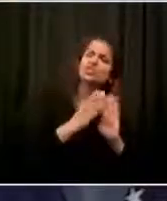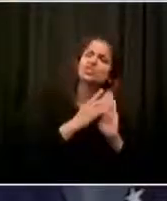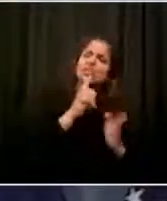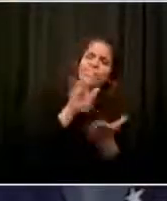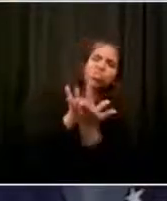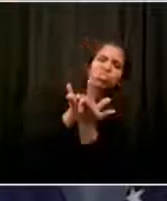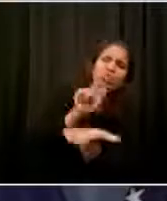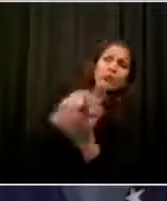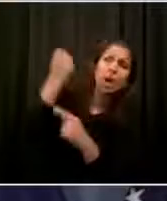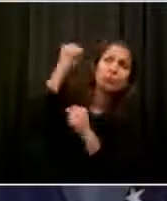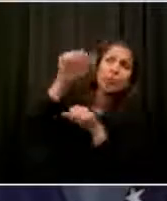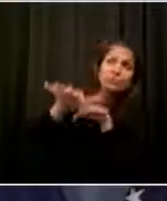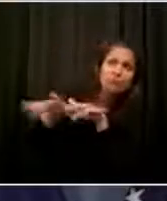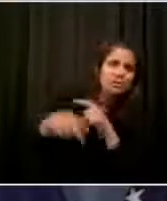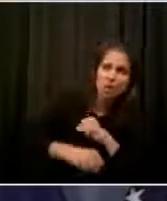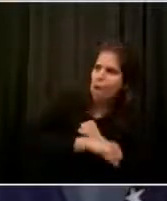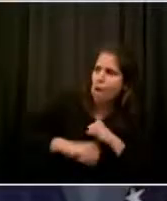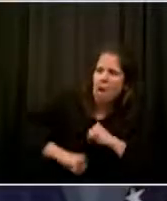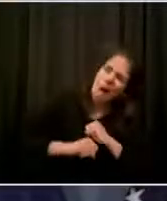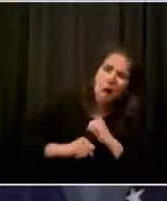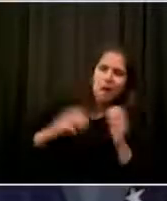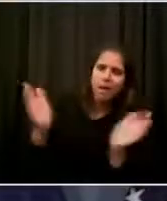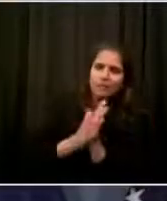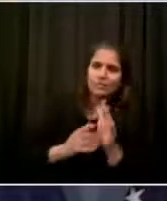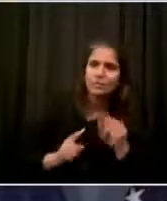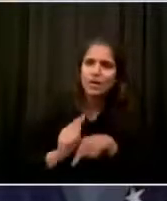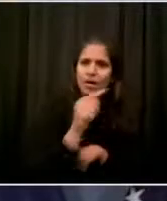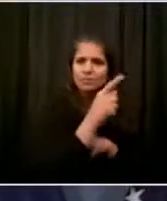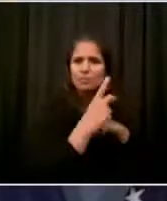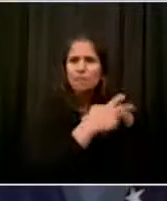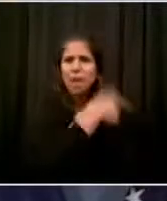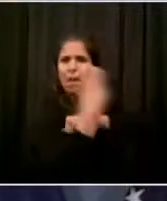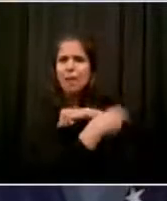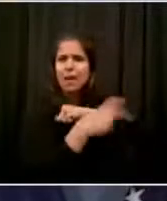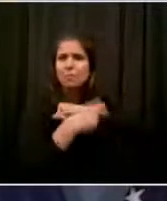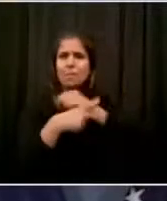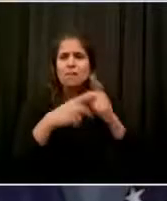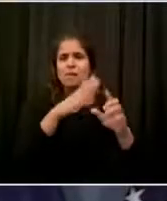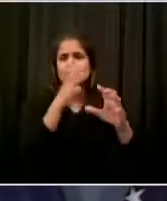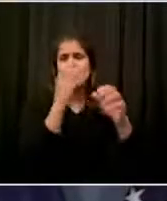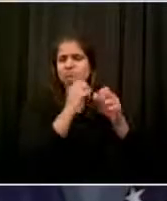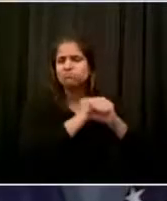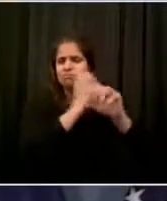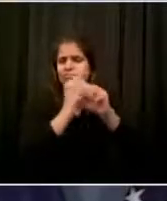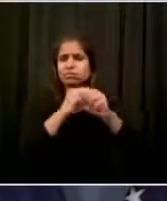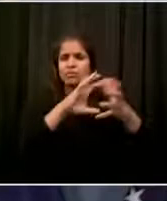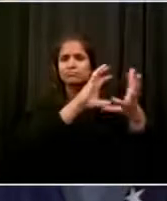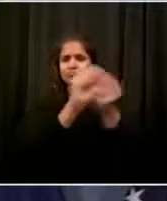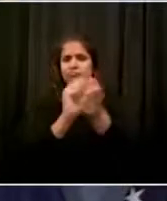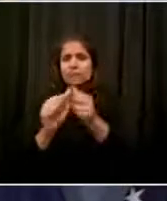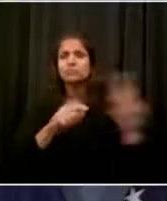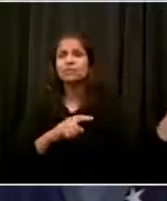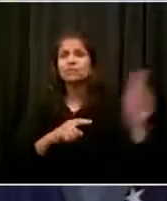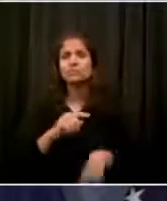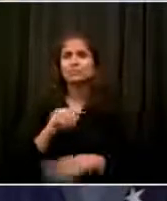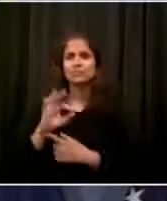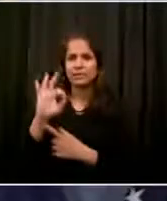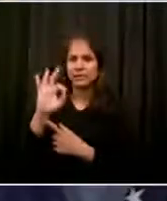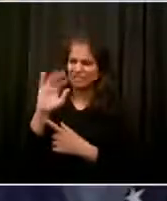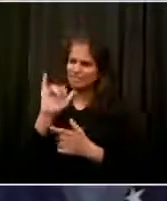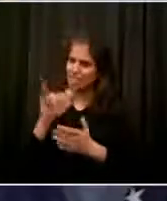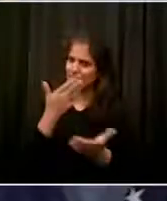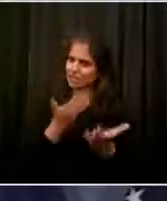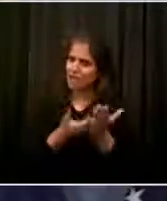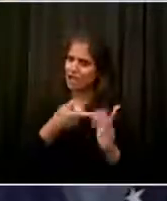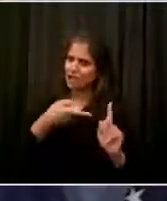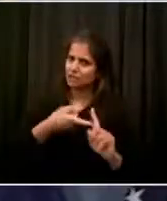it was, if it was just individuals. But that violence caused a whole different reality in this city on top of